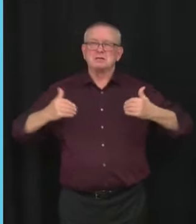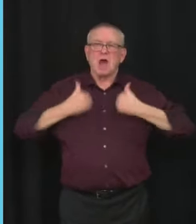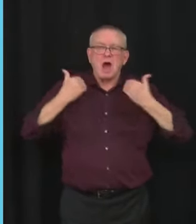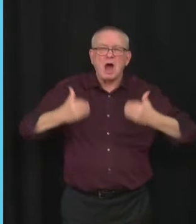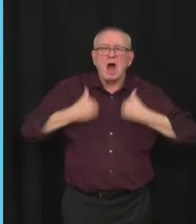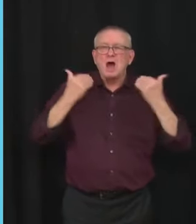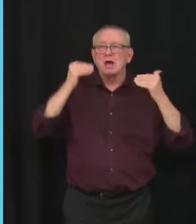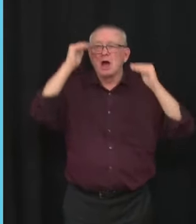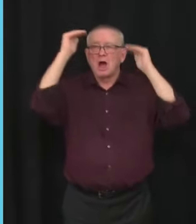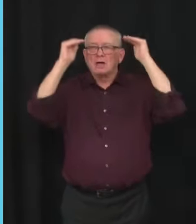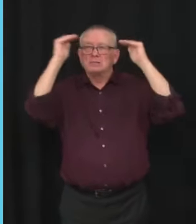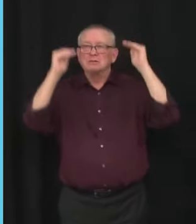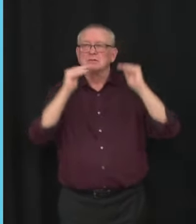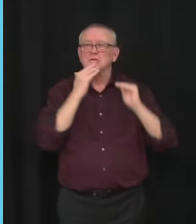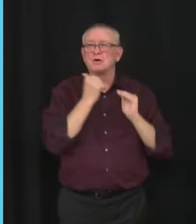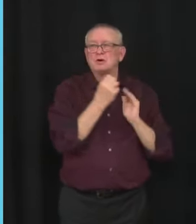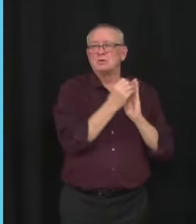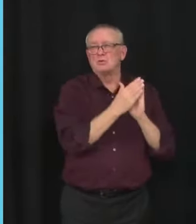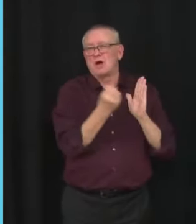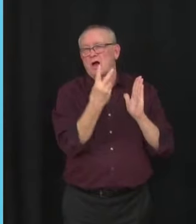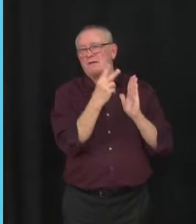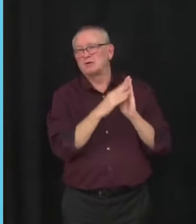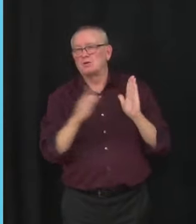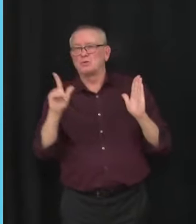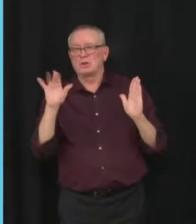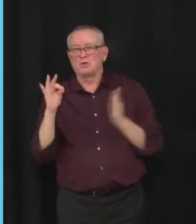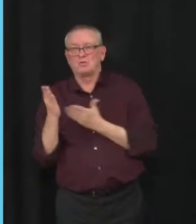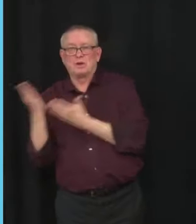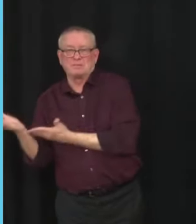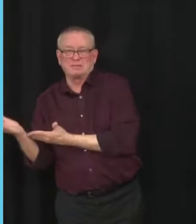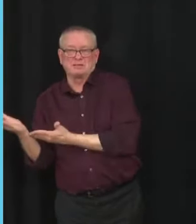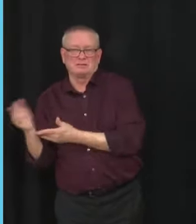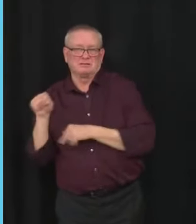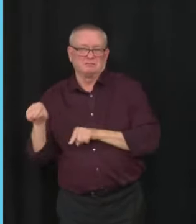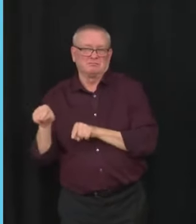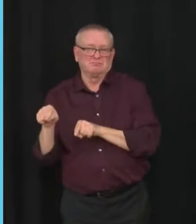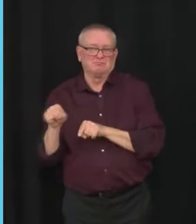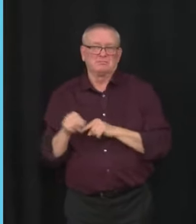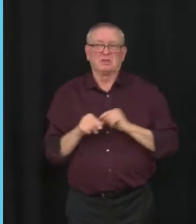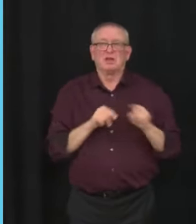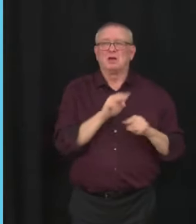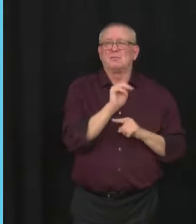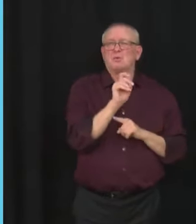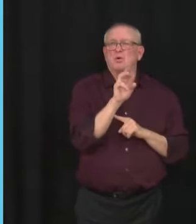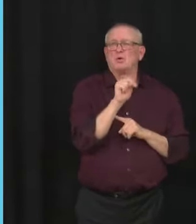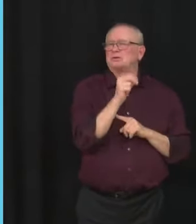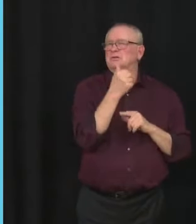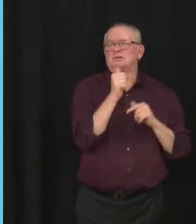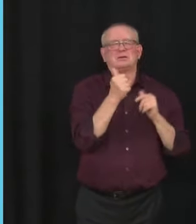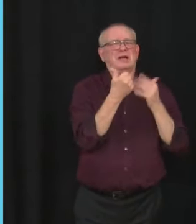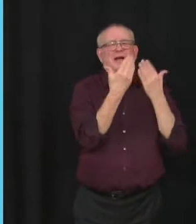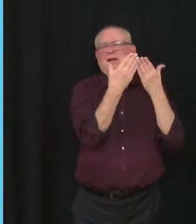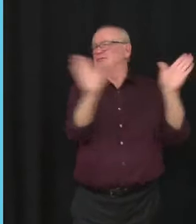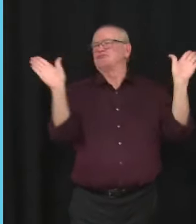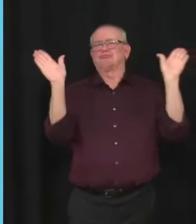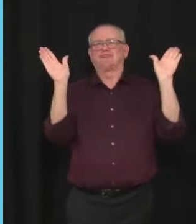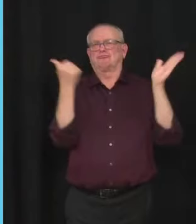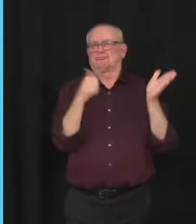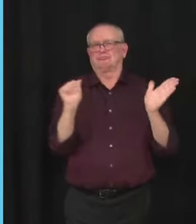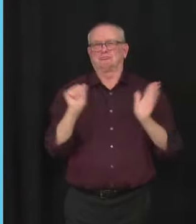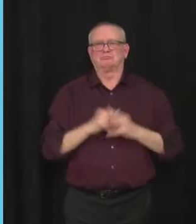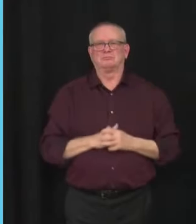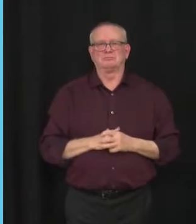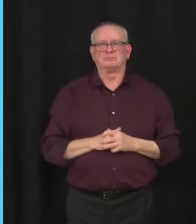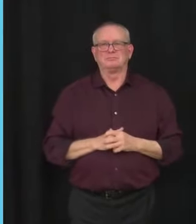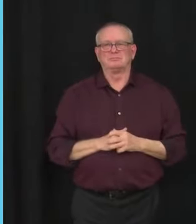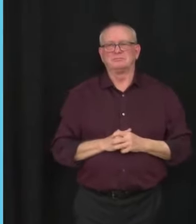today's update. Over the last 24 hours, we have identified 253 new cases of COVID-19